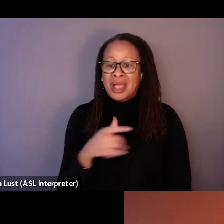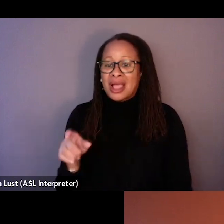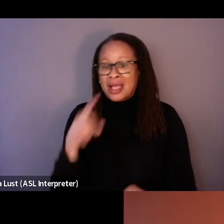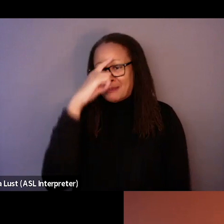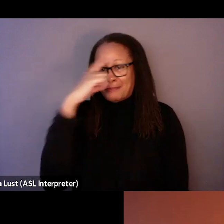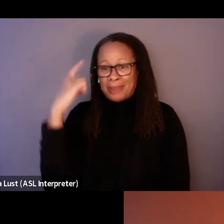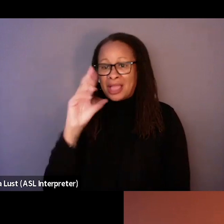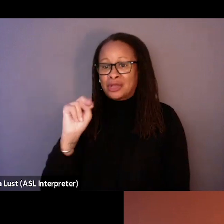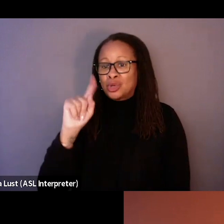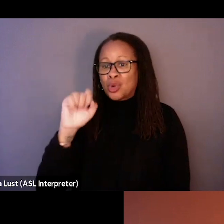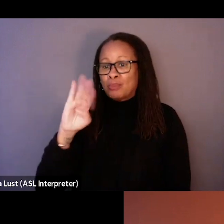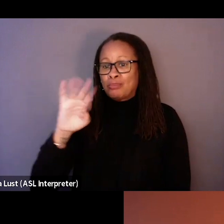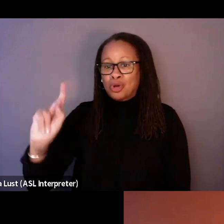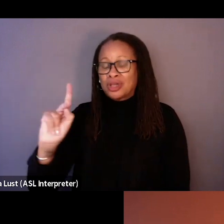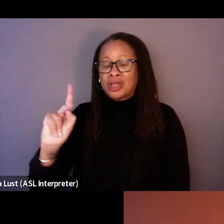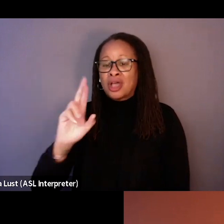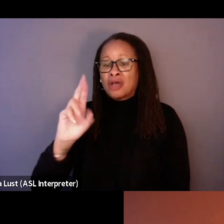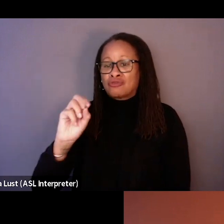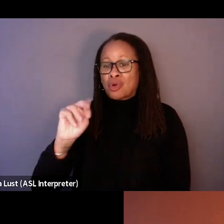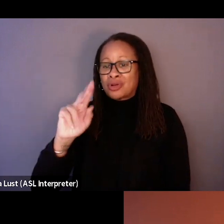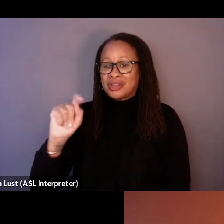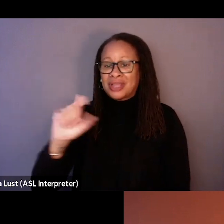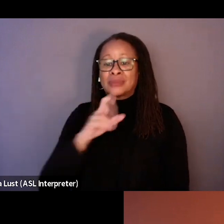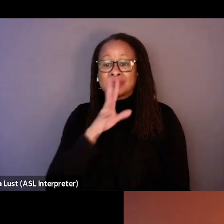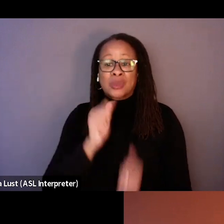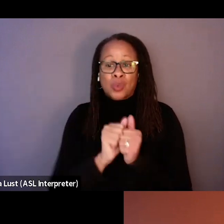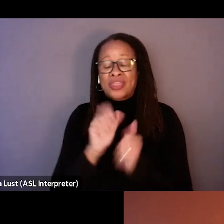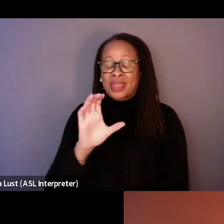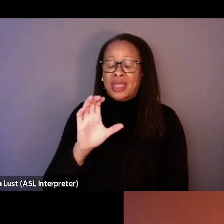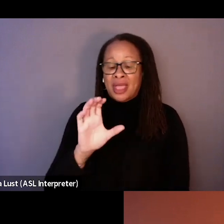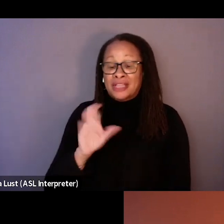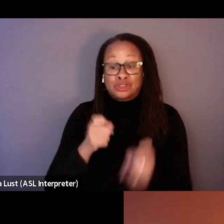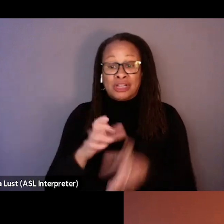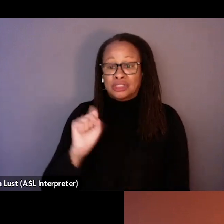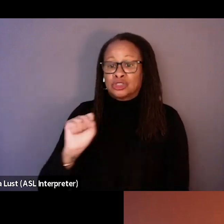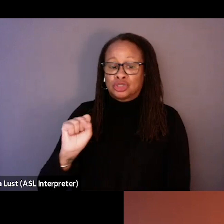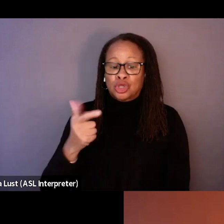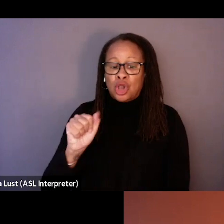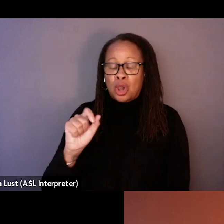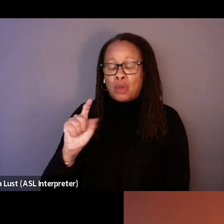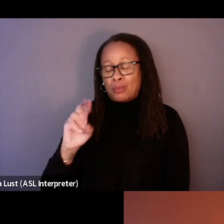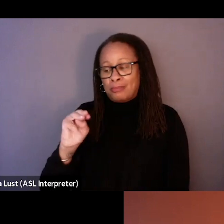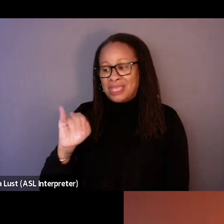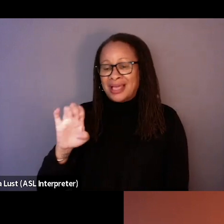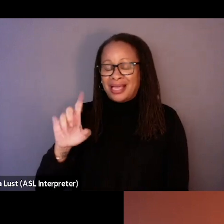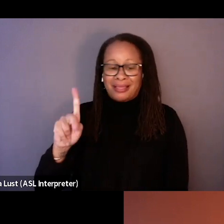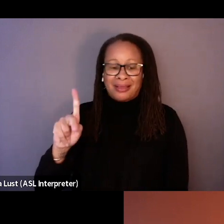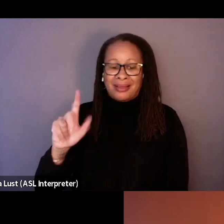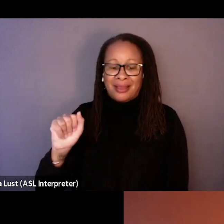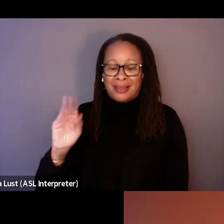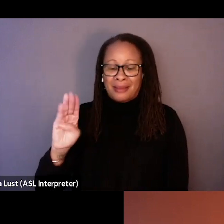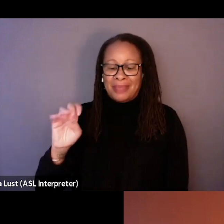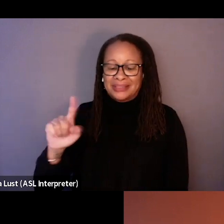Ronit. And we've been speaking with the director, Shlomi Elke Betts. It's been a great pleasure talking with you. Thank you so